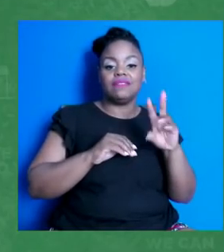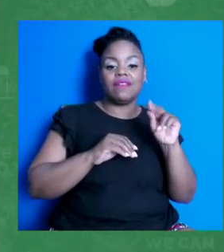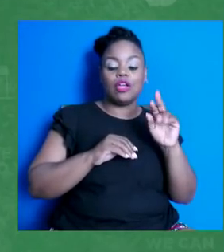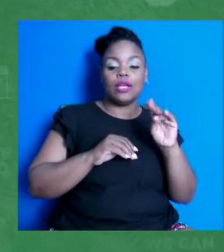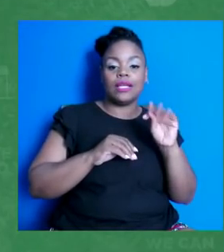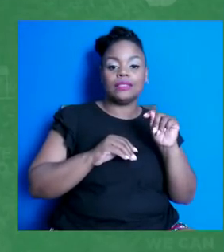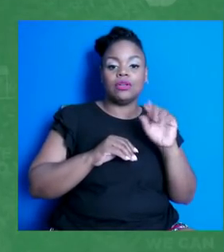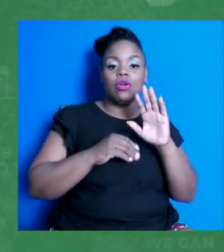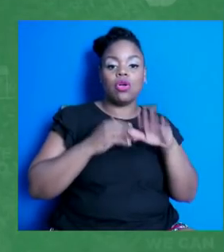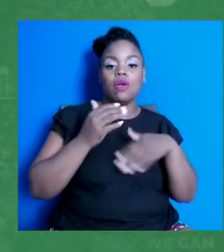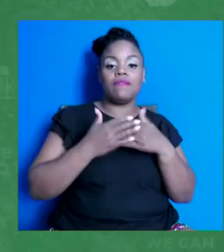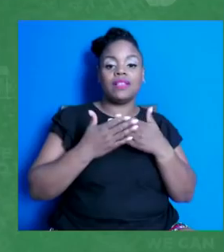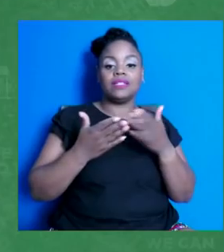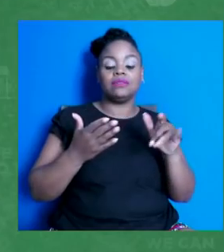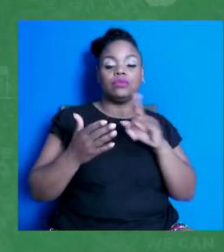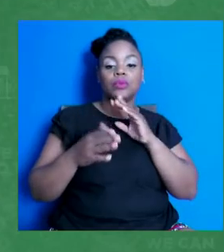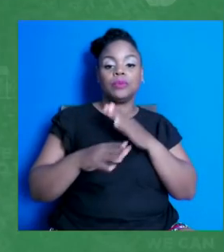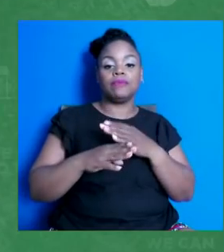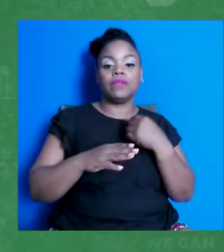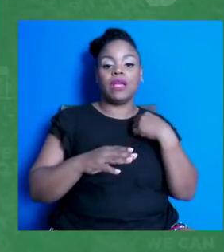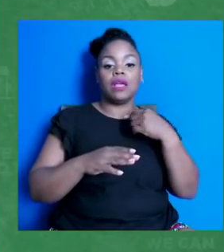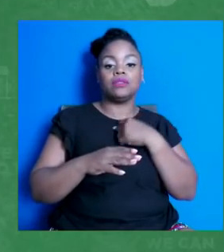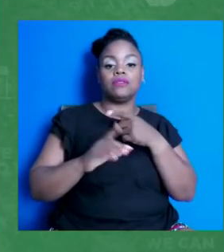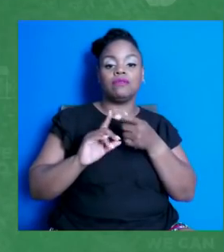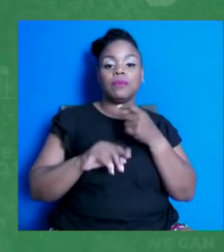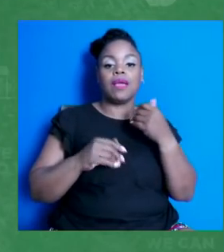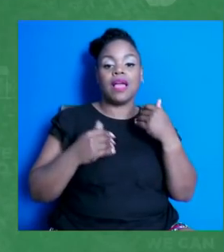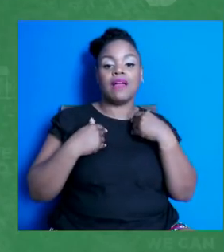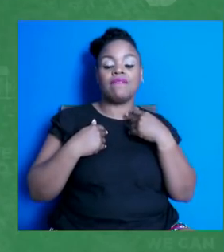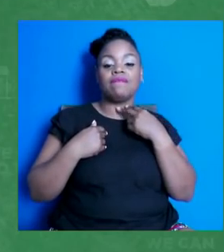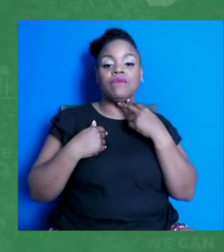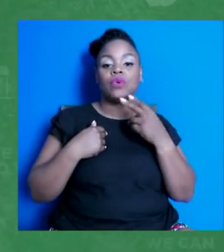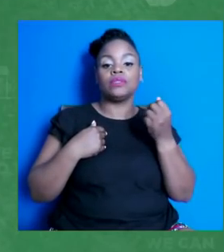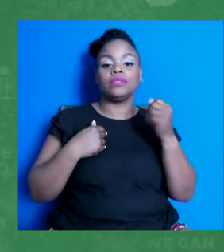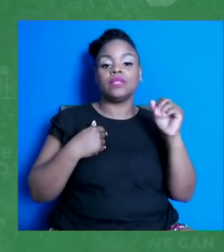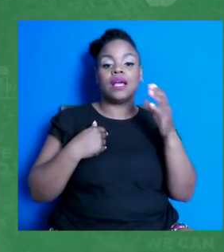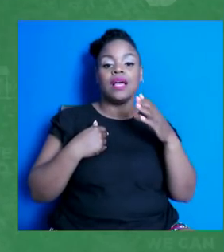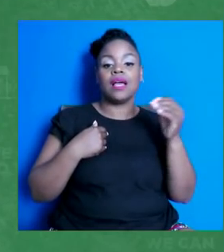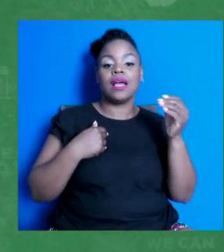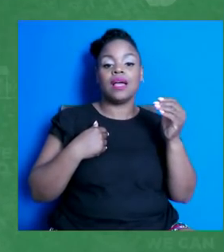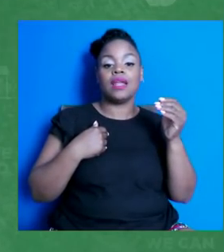from having a voice and look at how powerful their voices can be. Thank you so much,